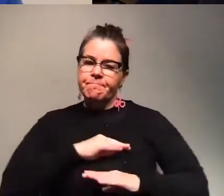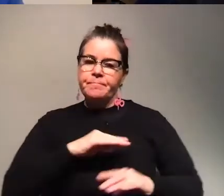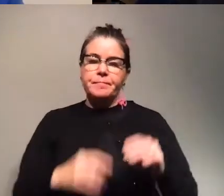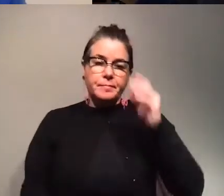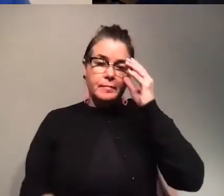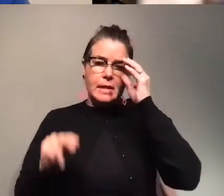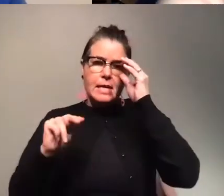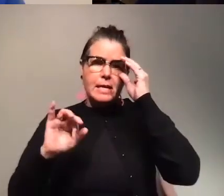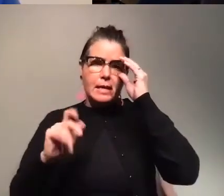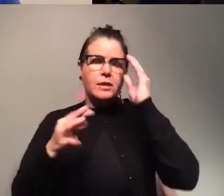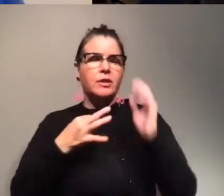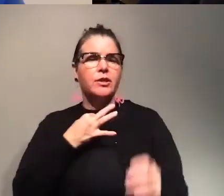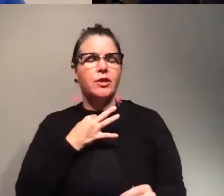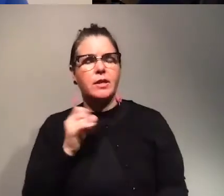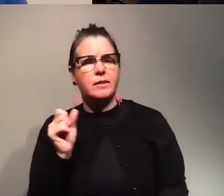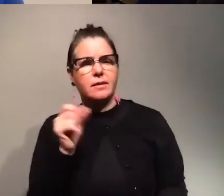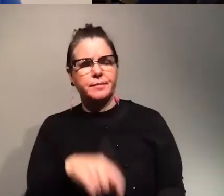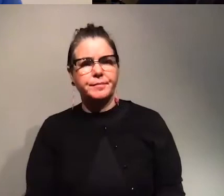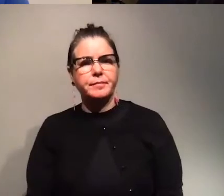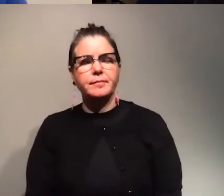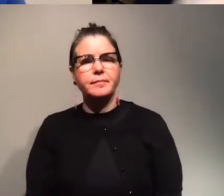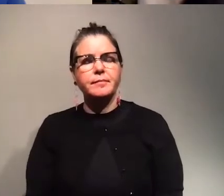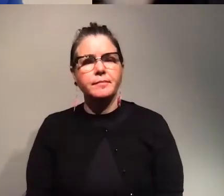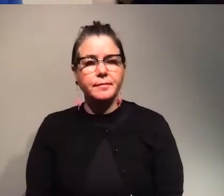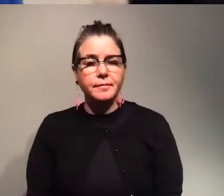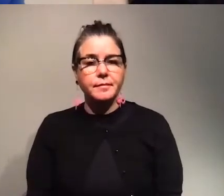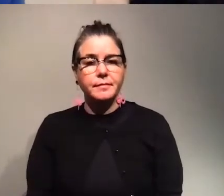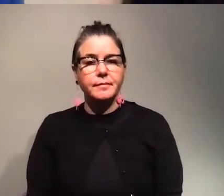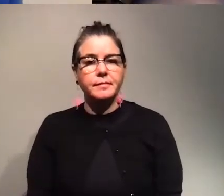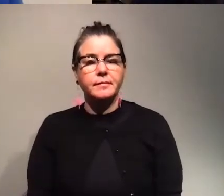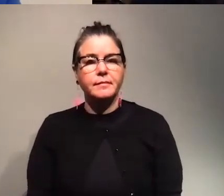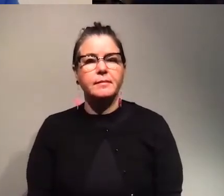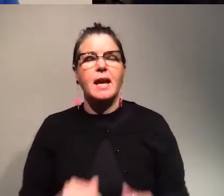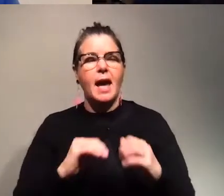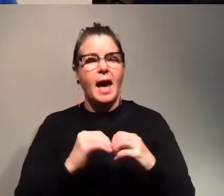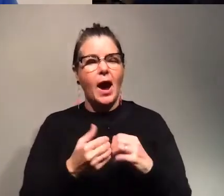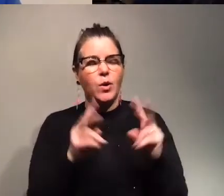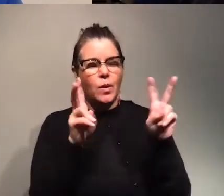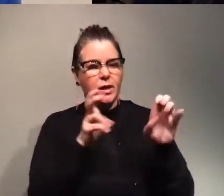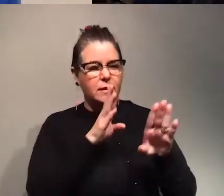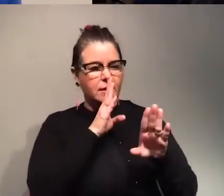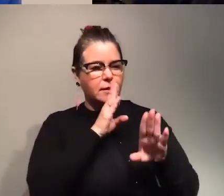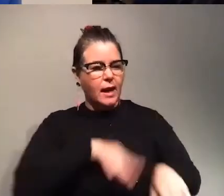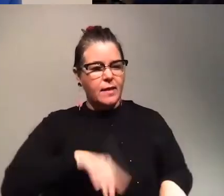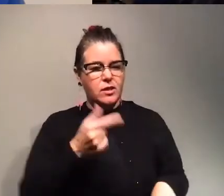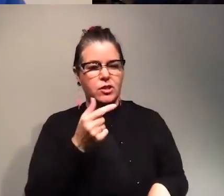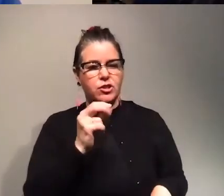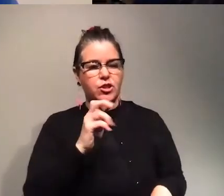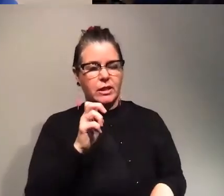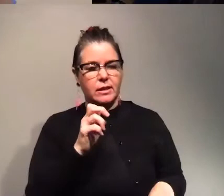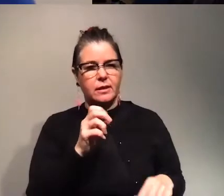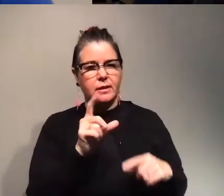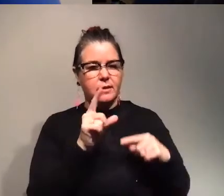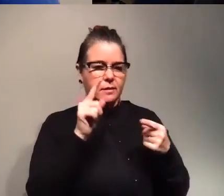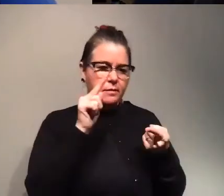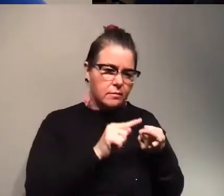nick would like to know this is a question that came in how exactly do you silence a gene like how would you even go about doing that okay